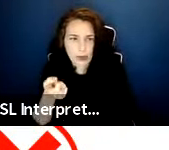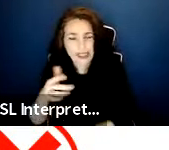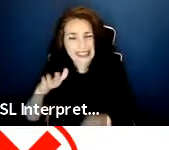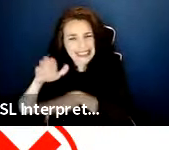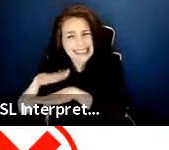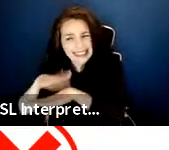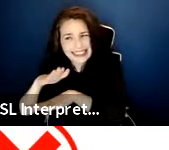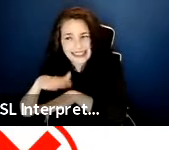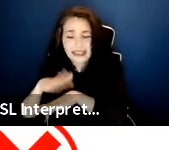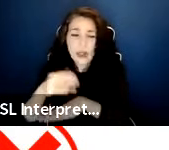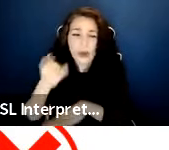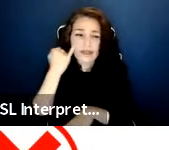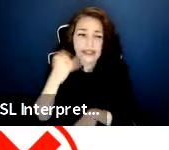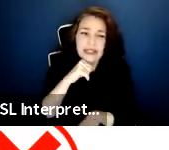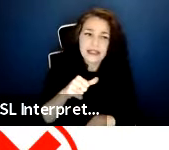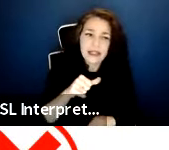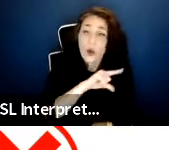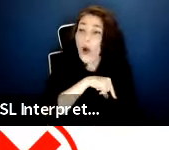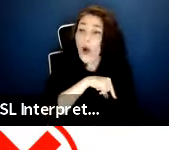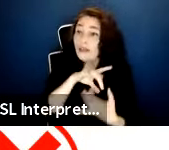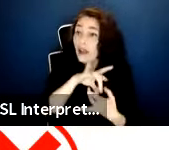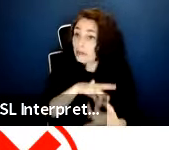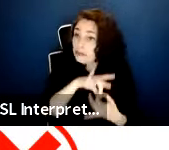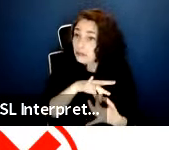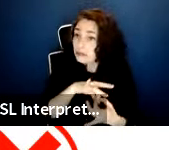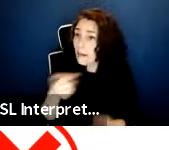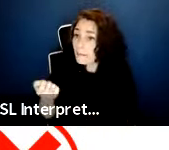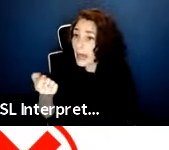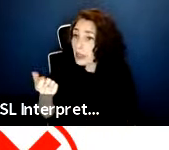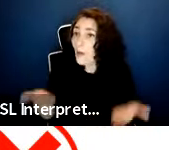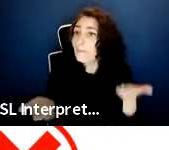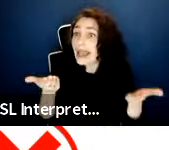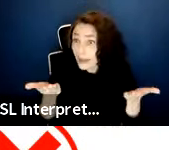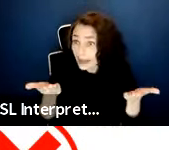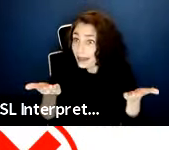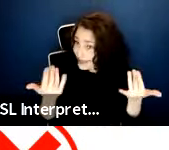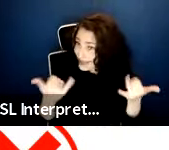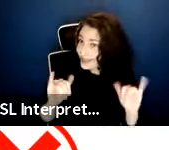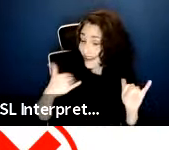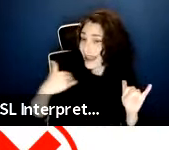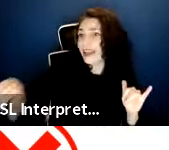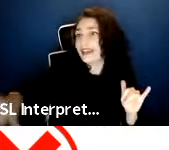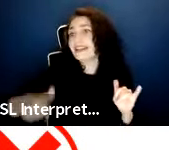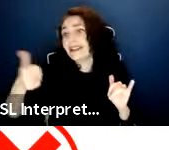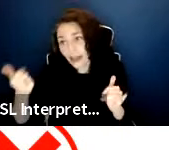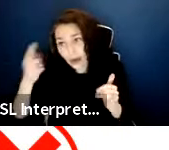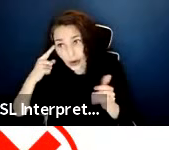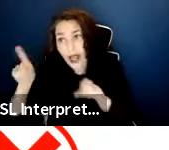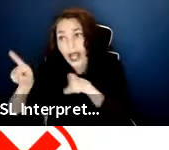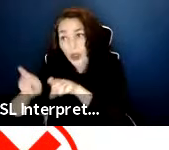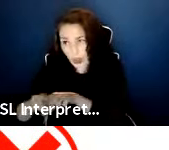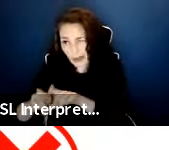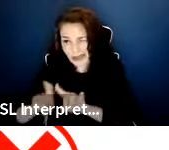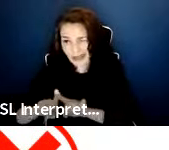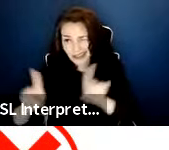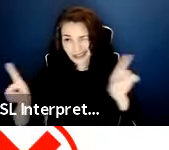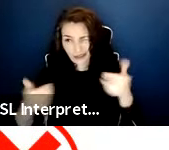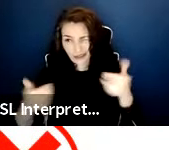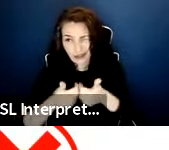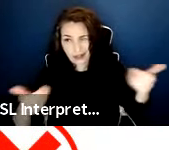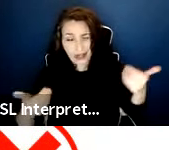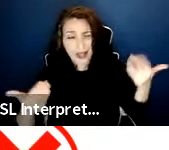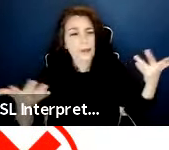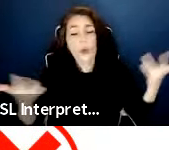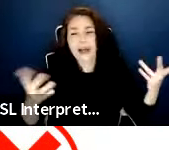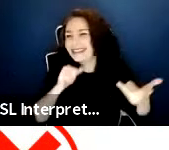Just because it doesn't qualify for the micro, it doesn't mean that we don't have an agreement that better fits your project. But what doesn't qualify for this specific